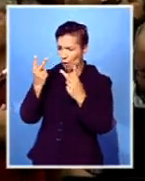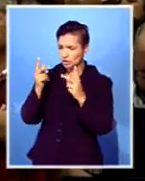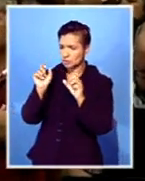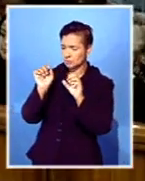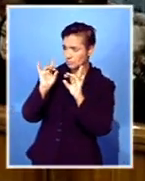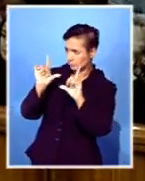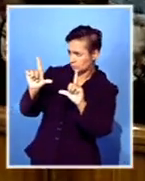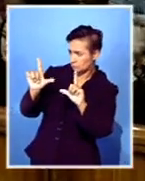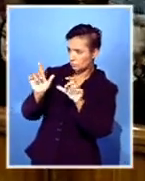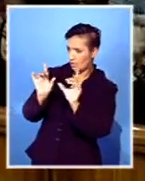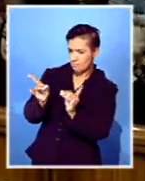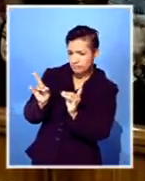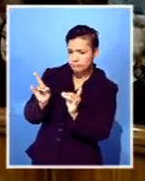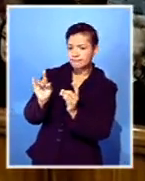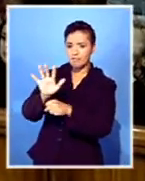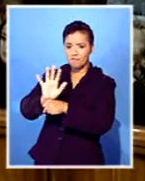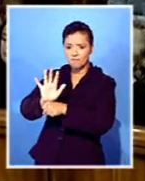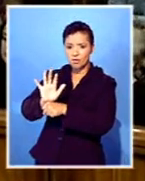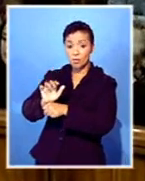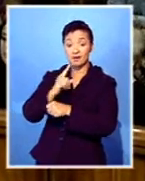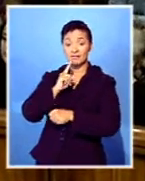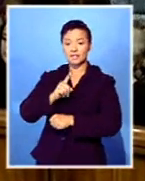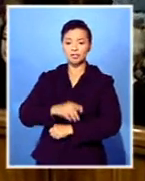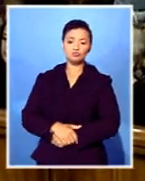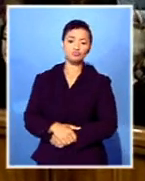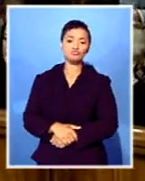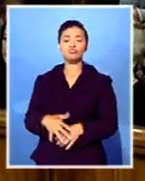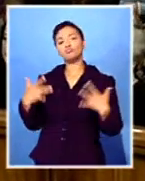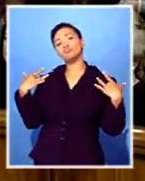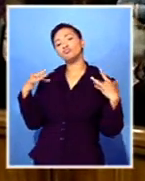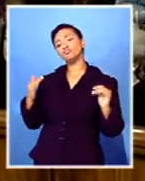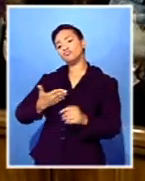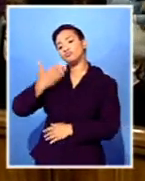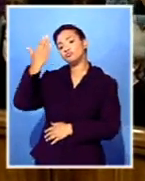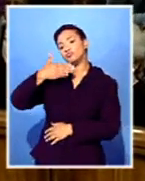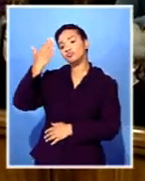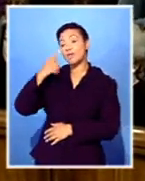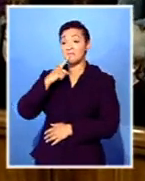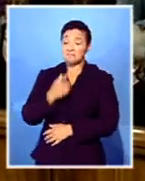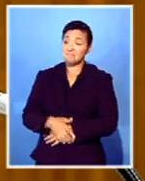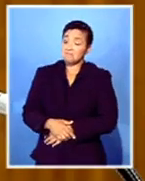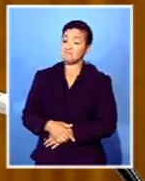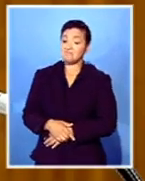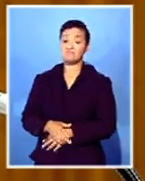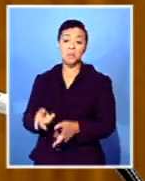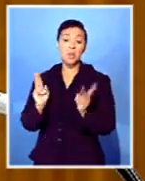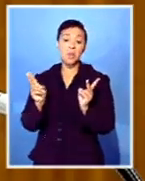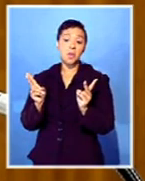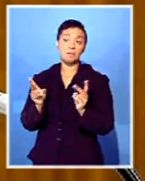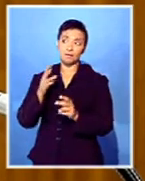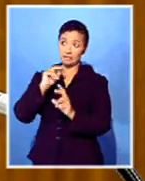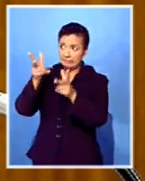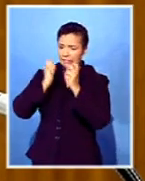in the murder exposed, he remained nonchalant. Maybe to him it was just business, given his